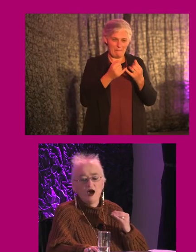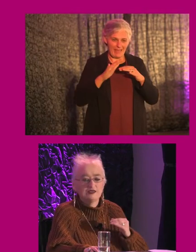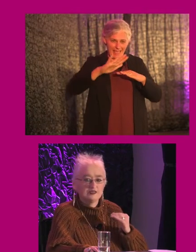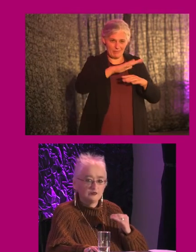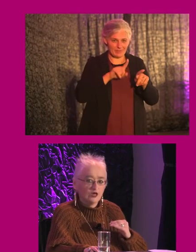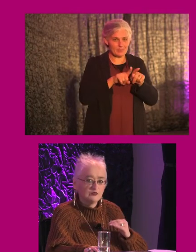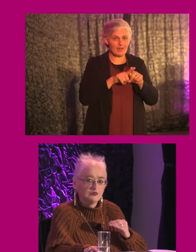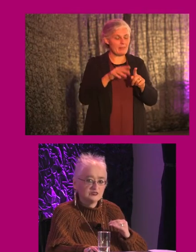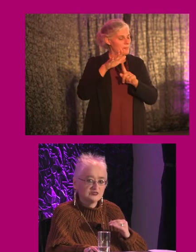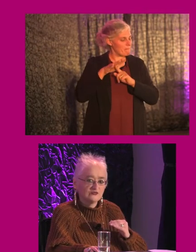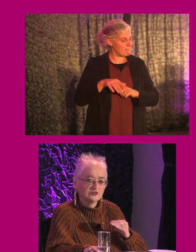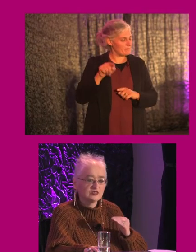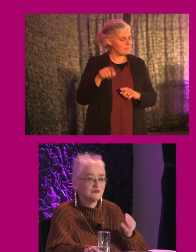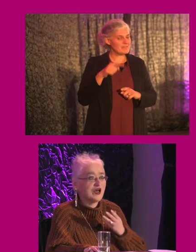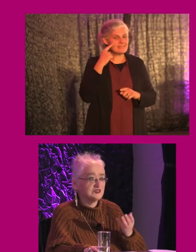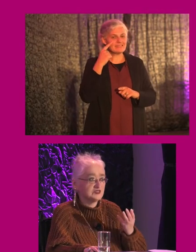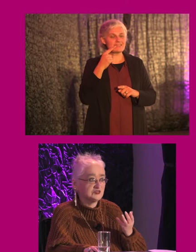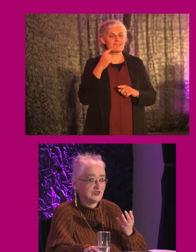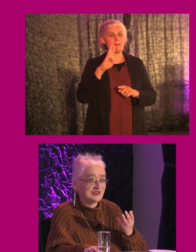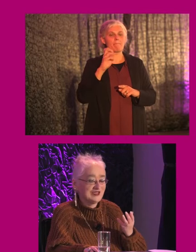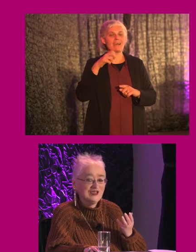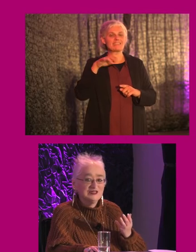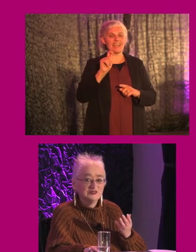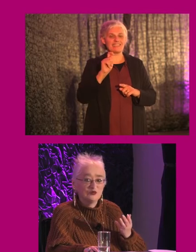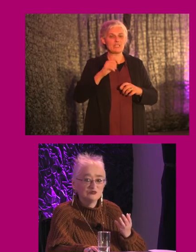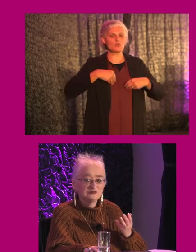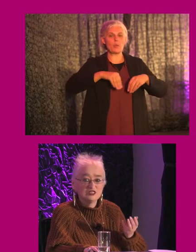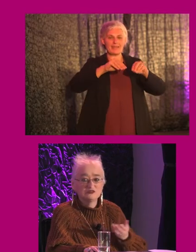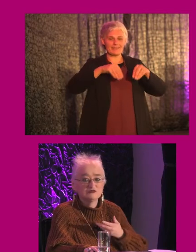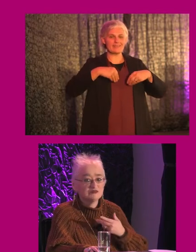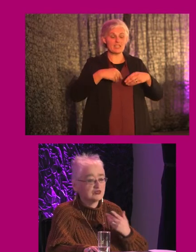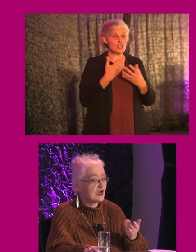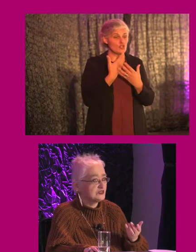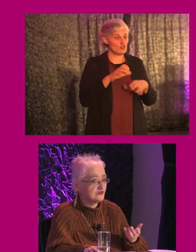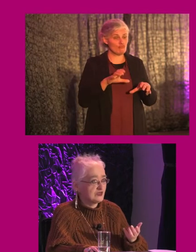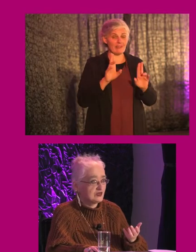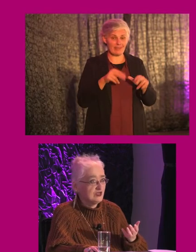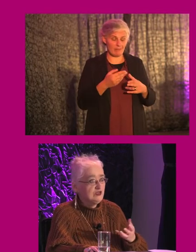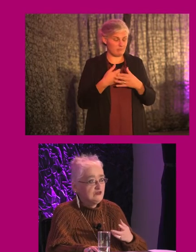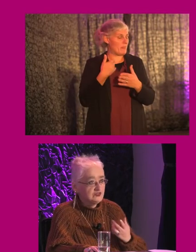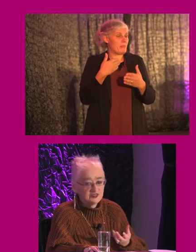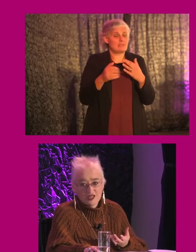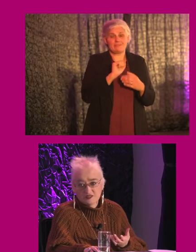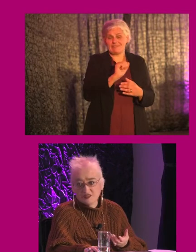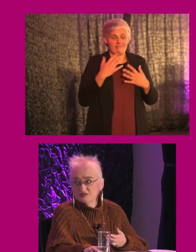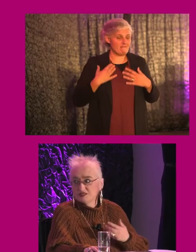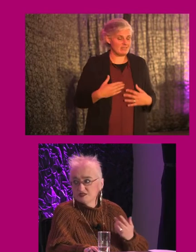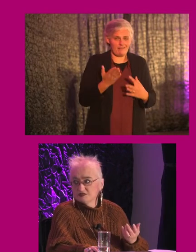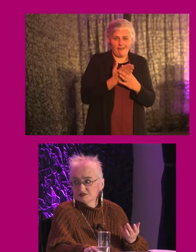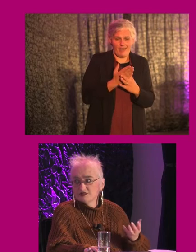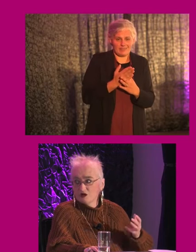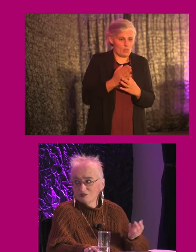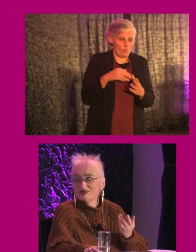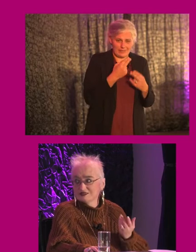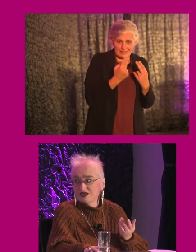And then the bottom image is of what's called a basket swing. So children, regardless of their physical access needs,